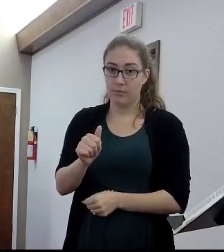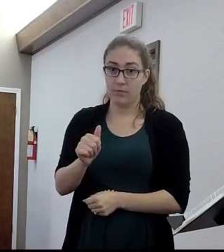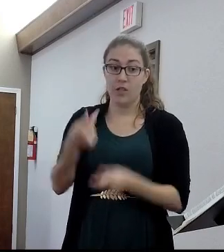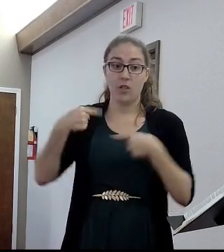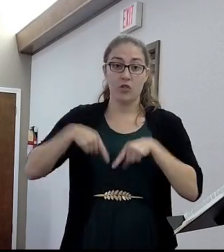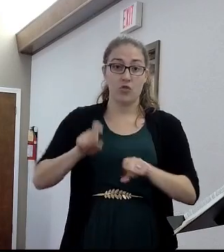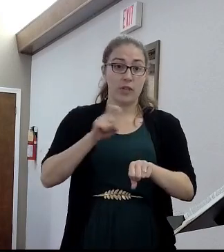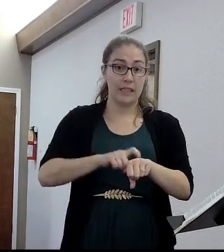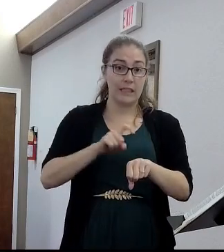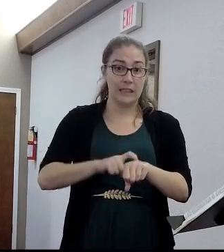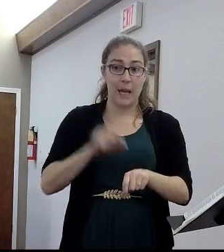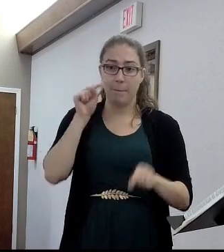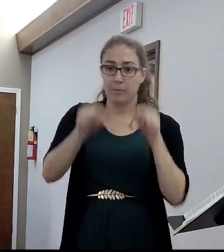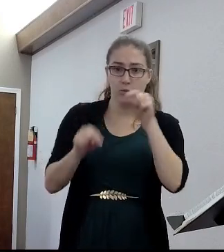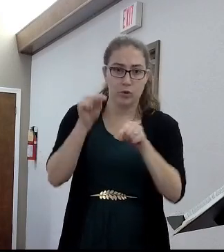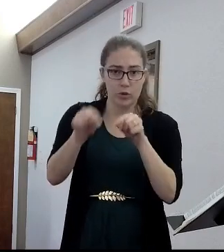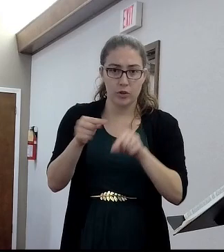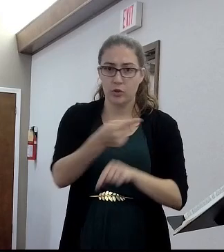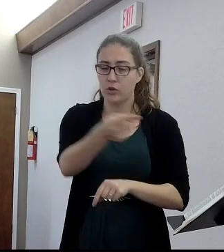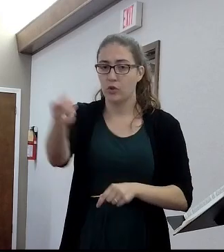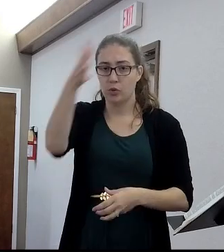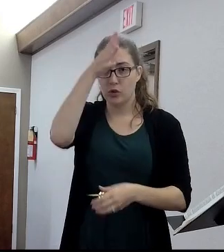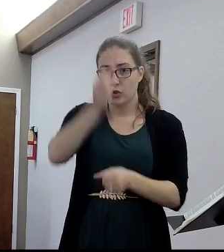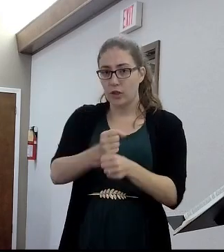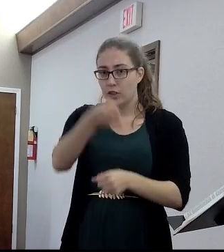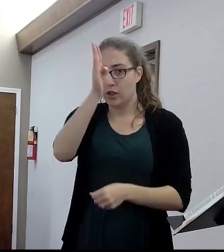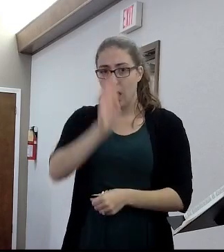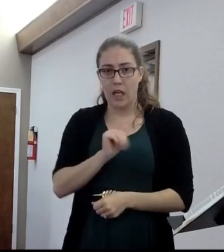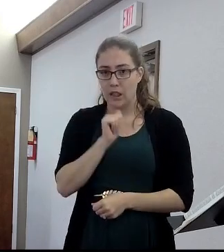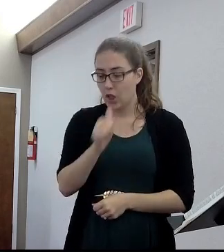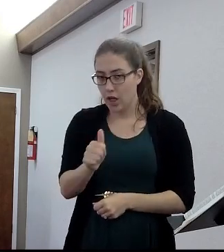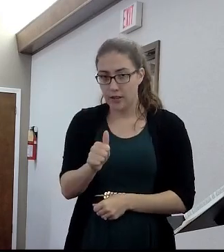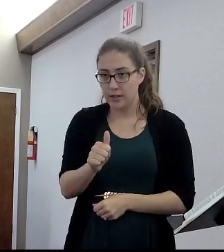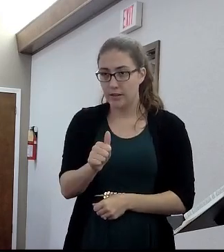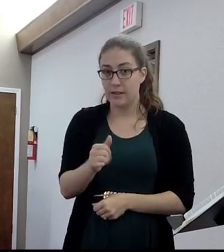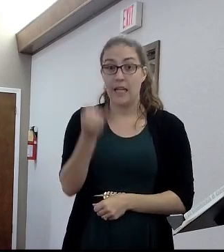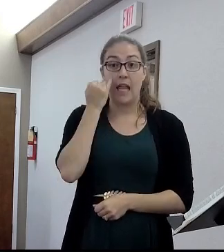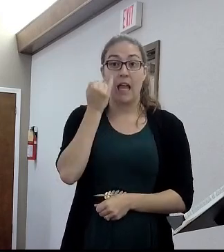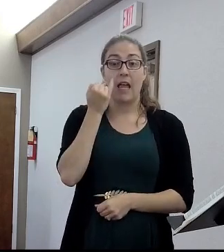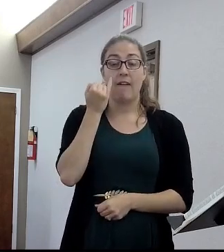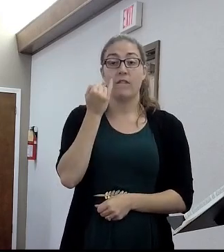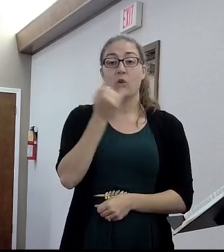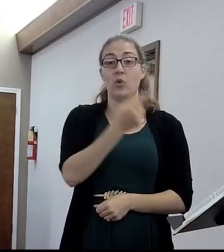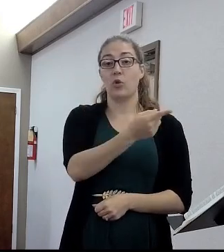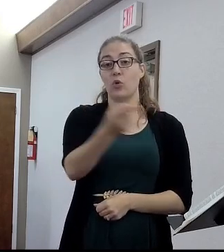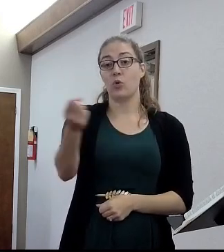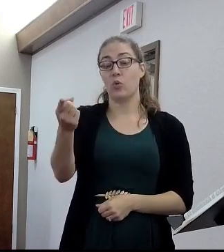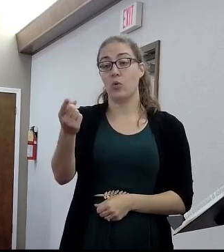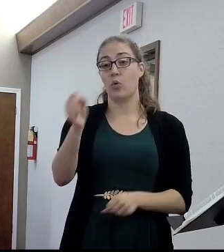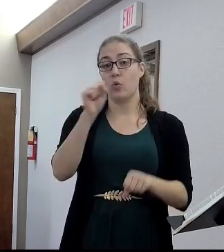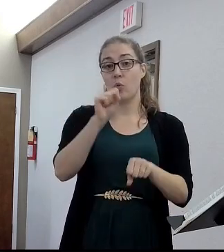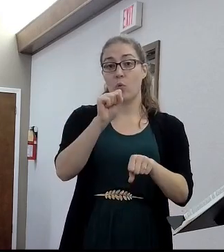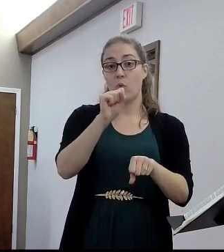like that happen, you're not going to trust God in the situation. You know, if you get fired from work because you won't